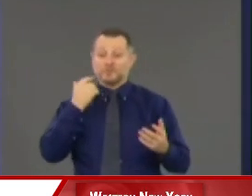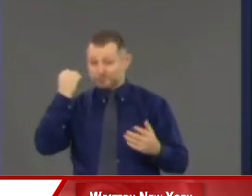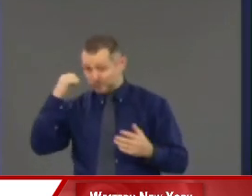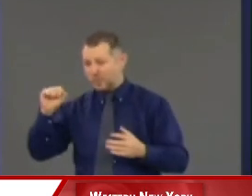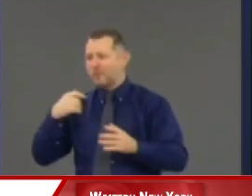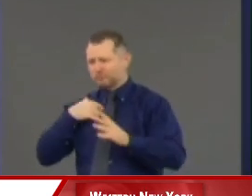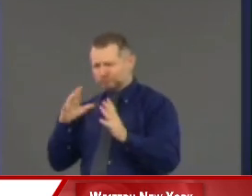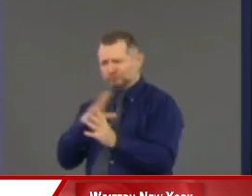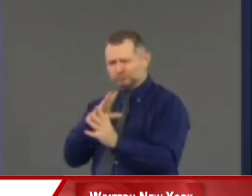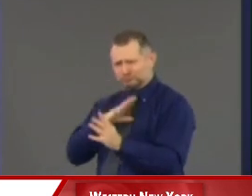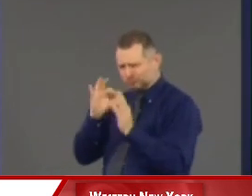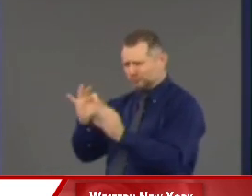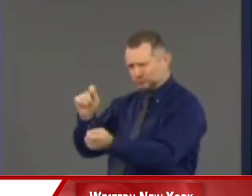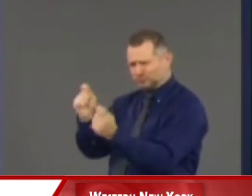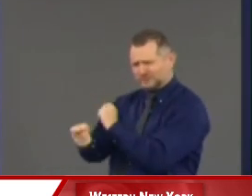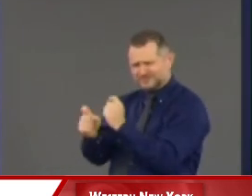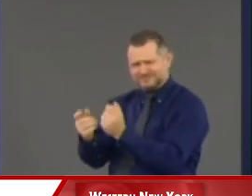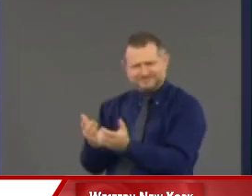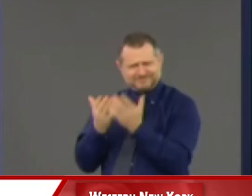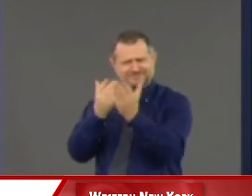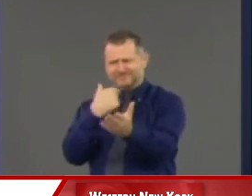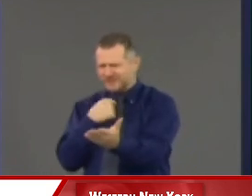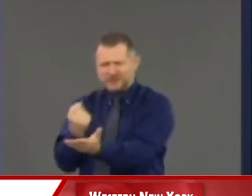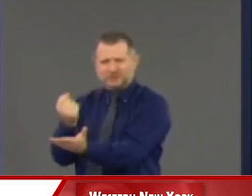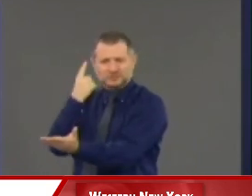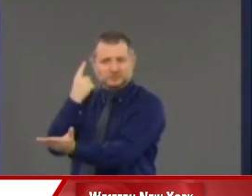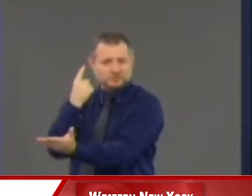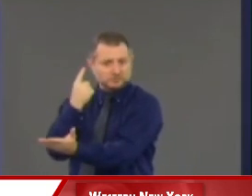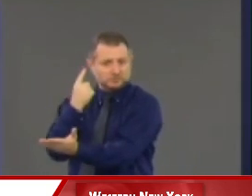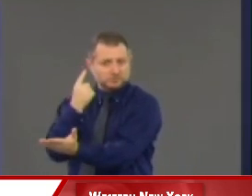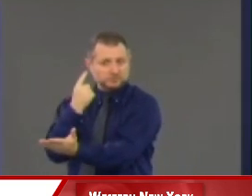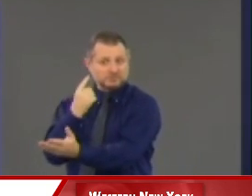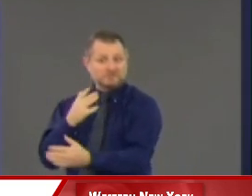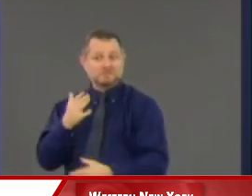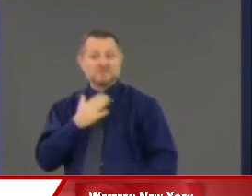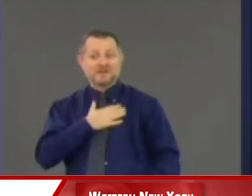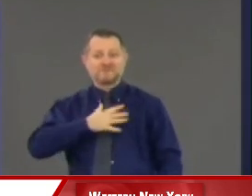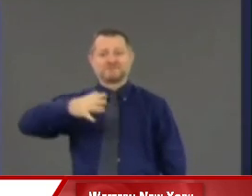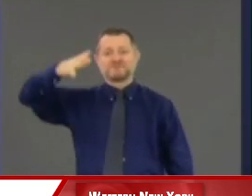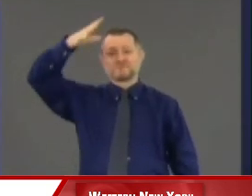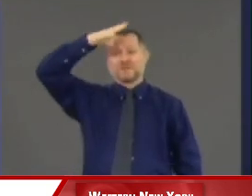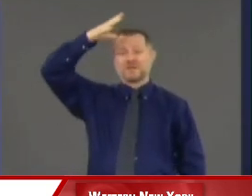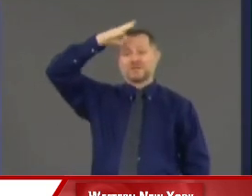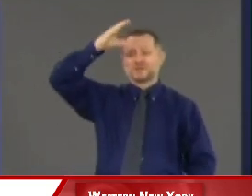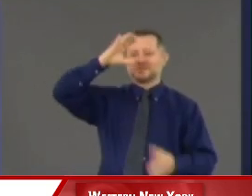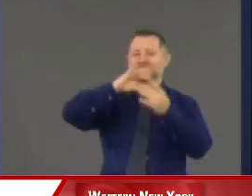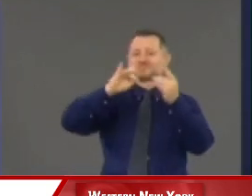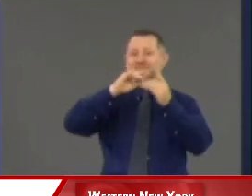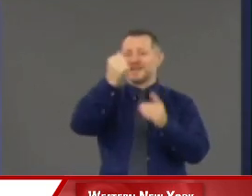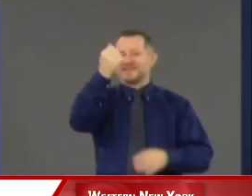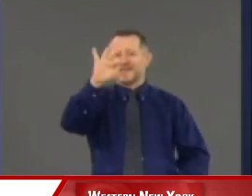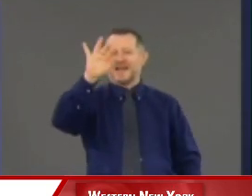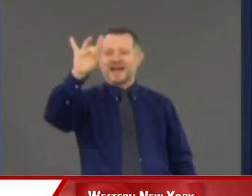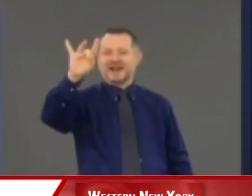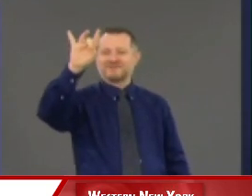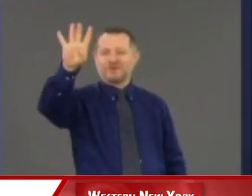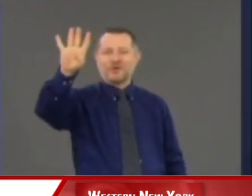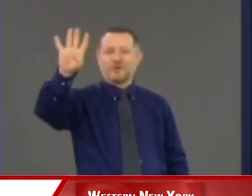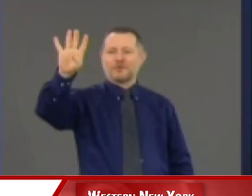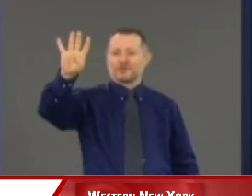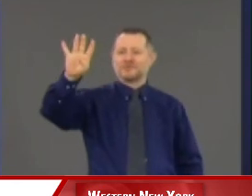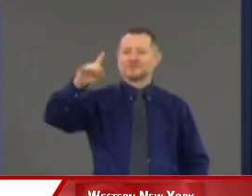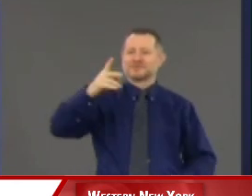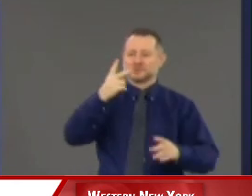to make, which is a good point. Tale of two cities. My father said in 1984, this is 2020.